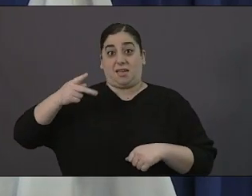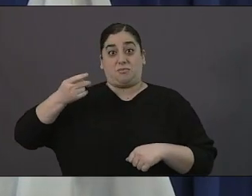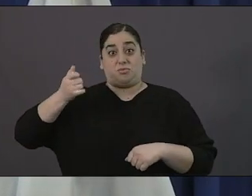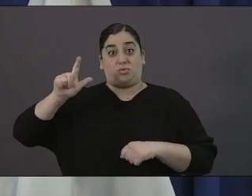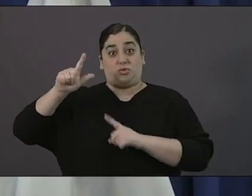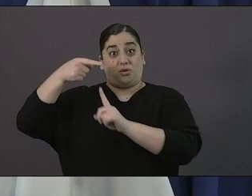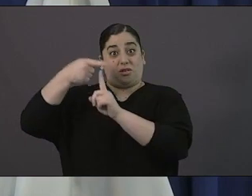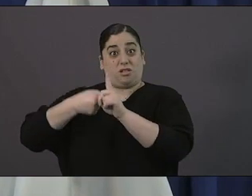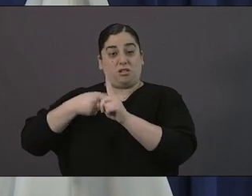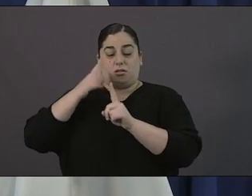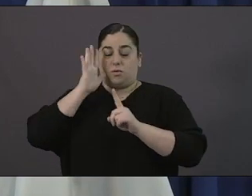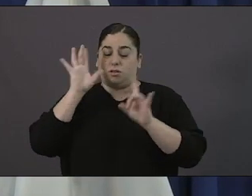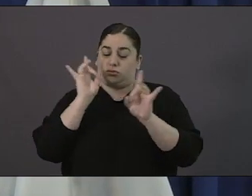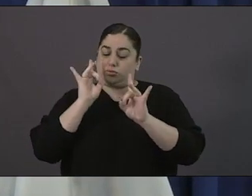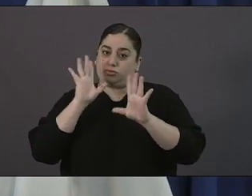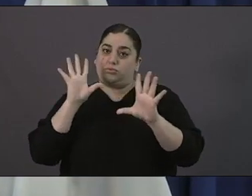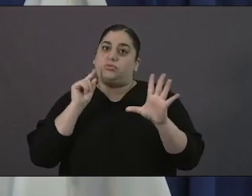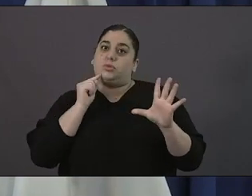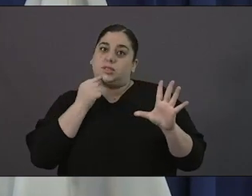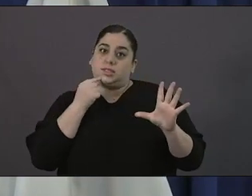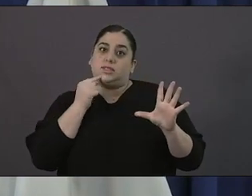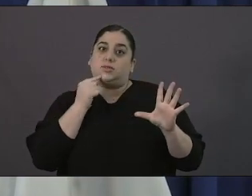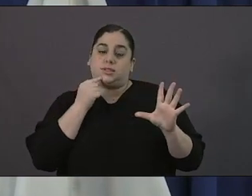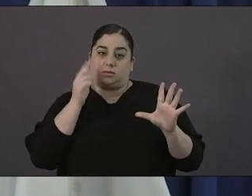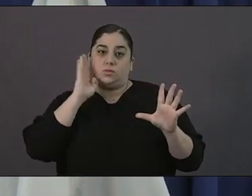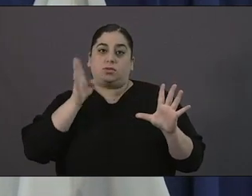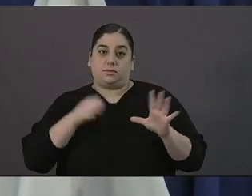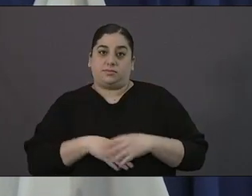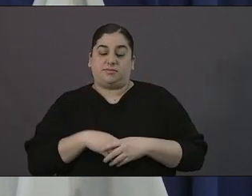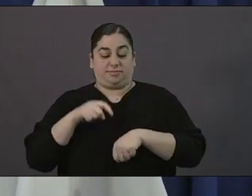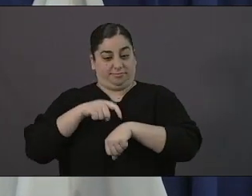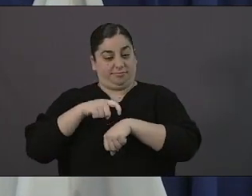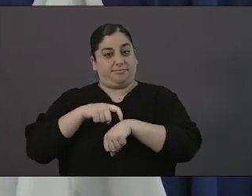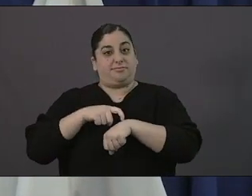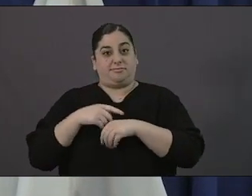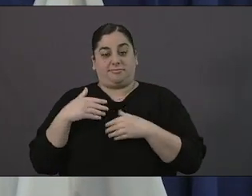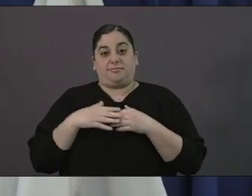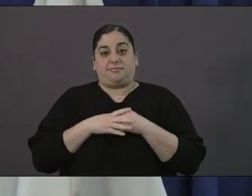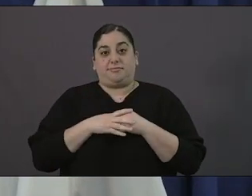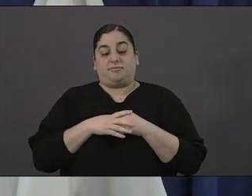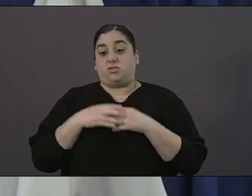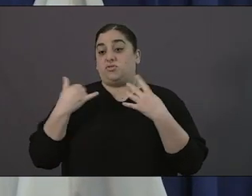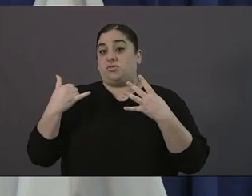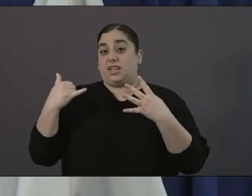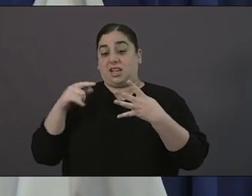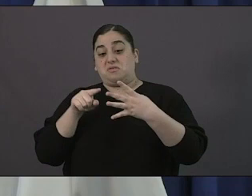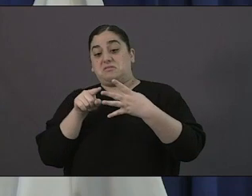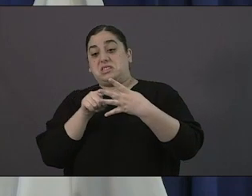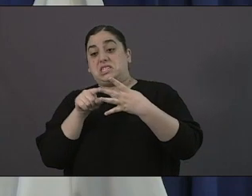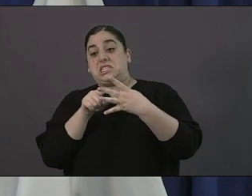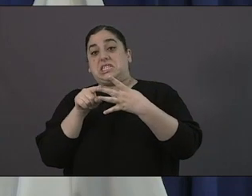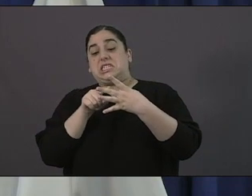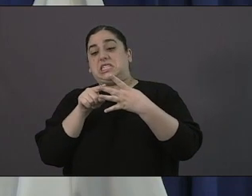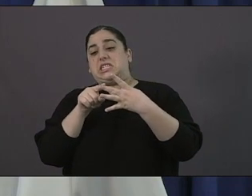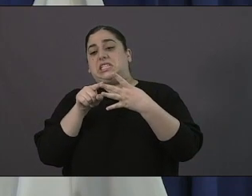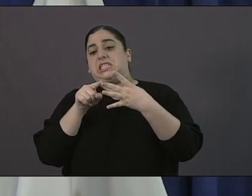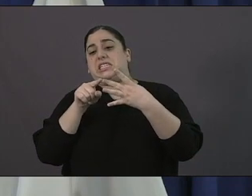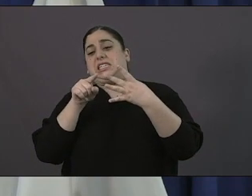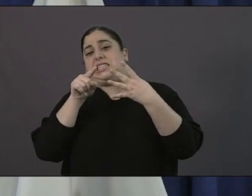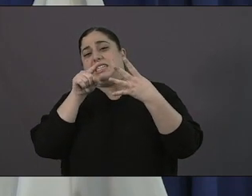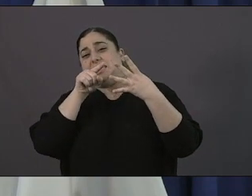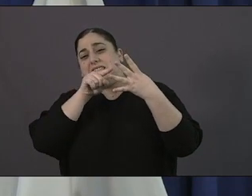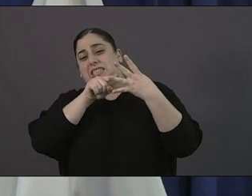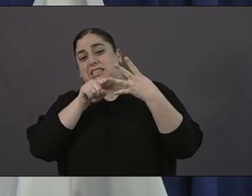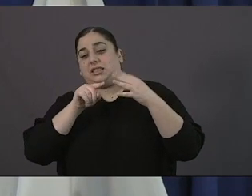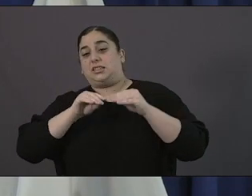and as we see these signs of hope as we see that curve beginning to flatten it's